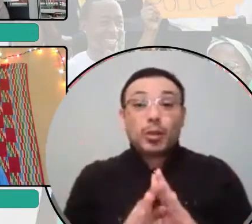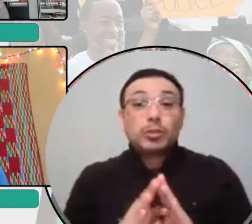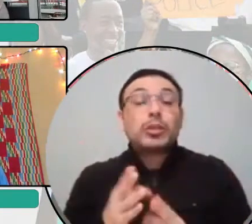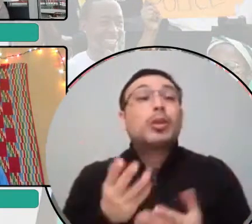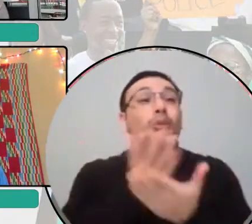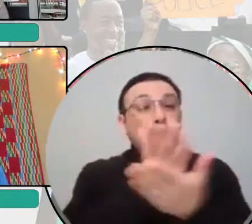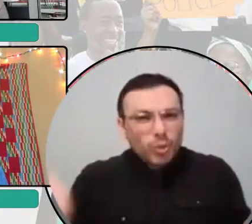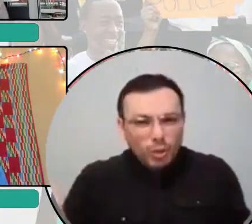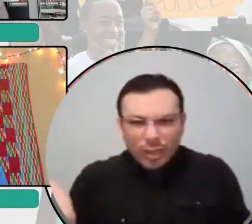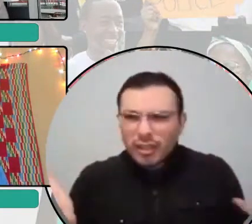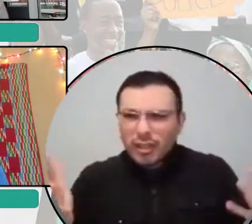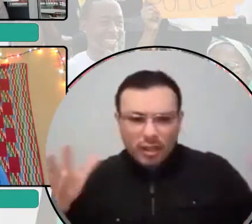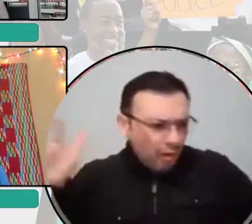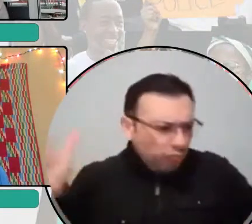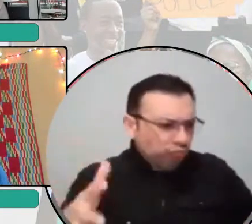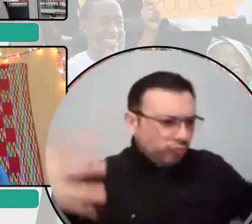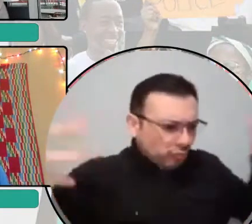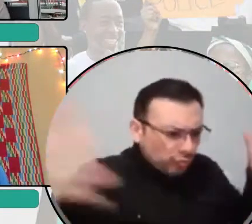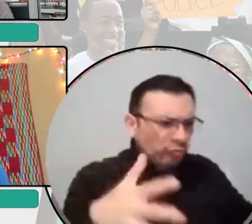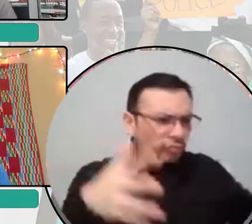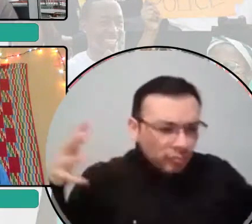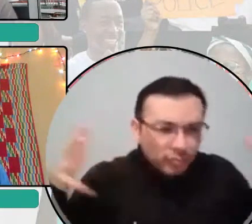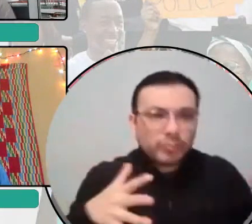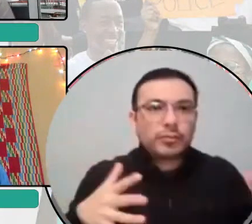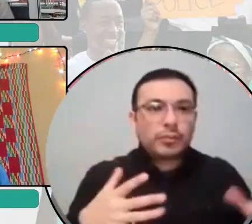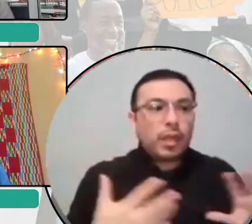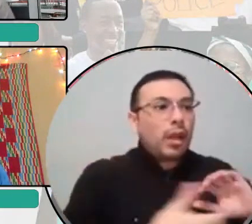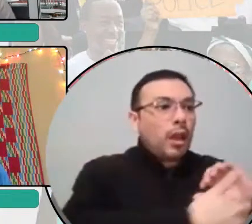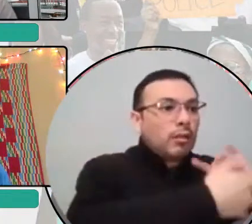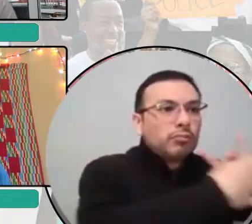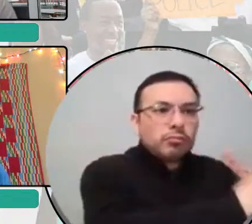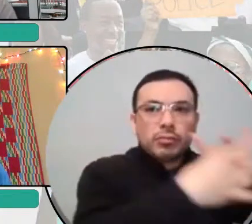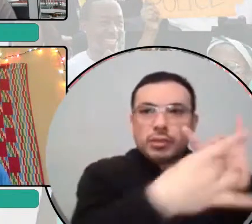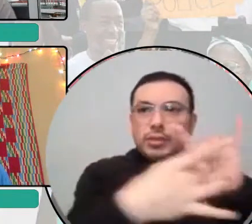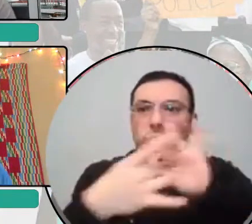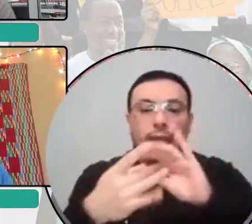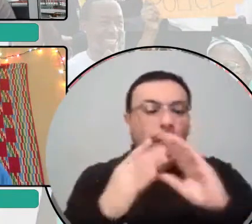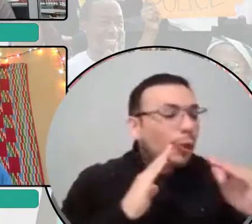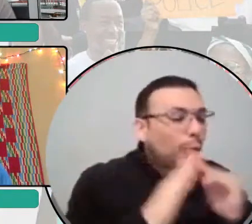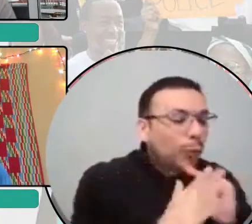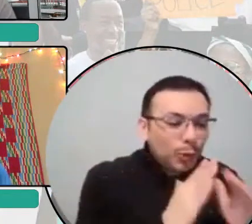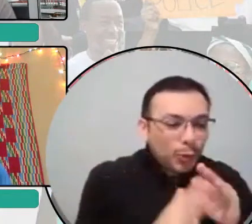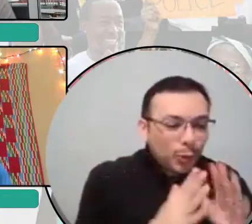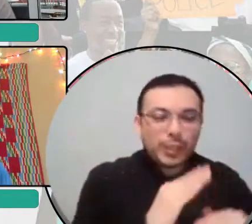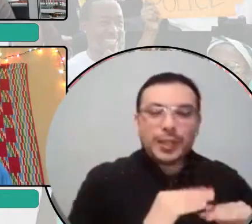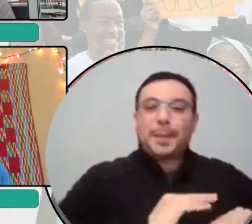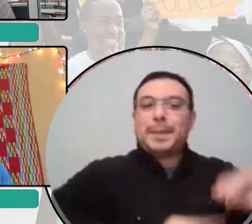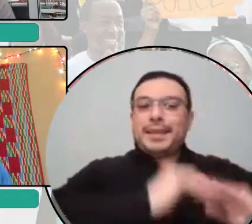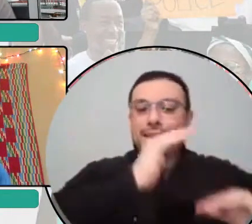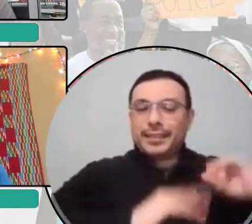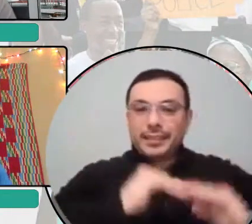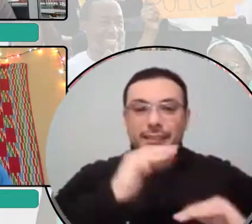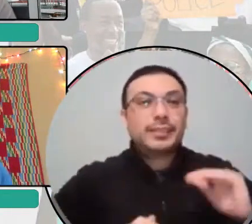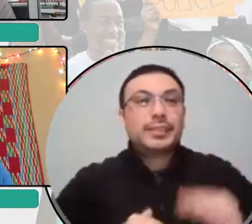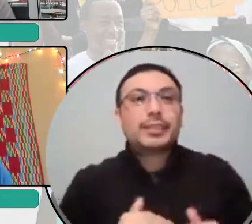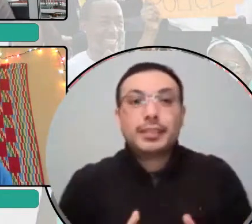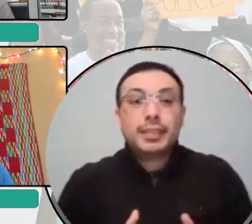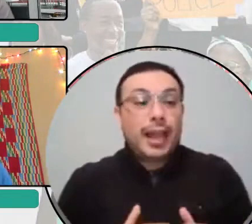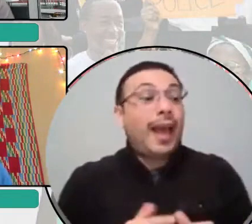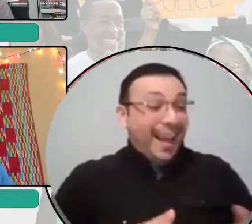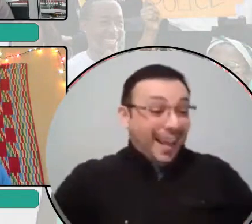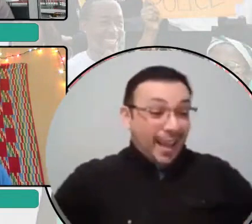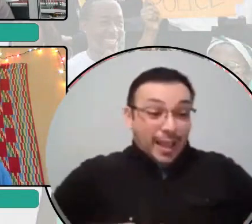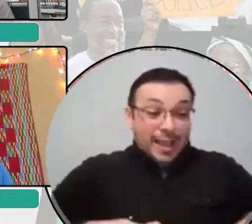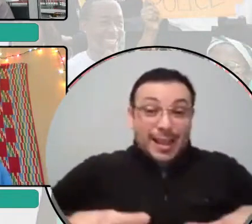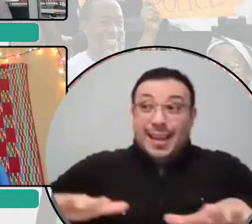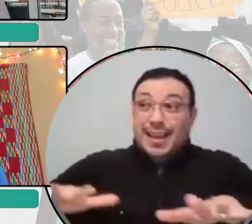relationships, build community, build power, build infrastructure and build new institutions. And we can get